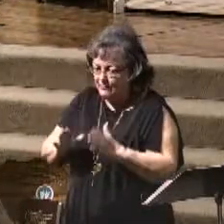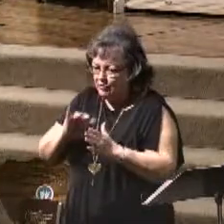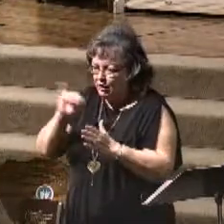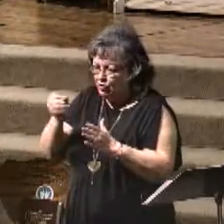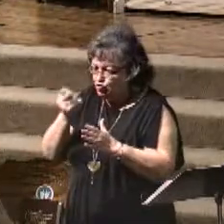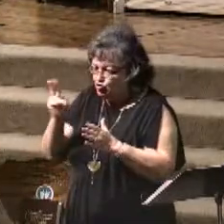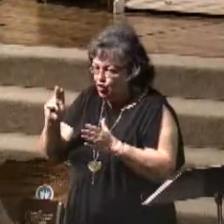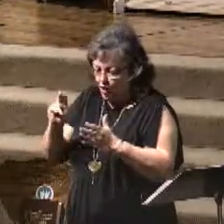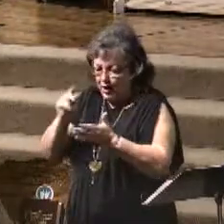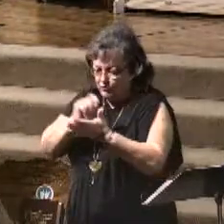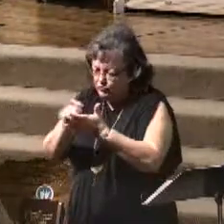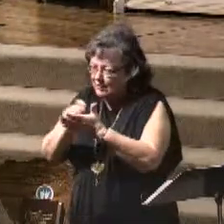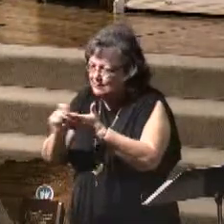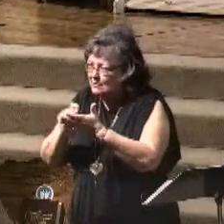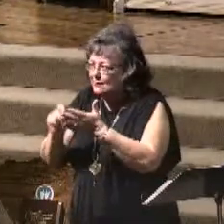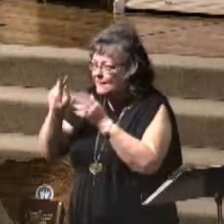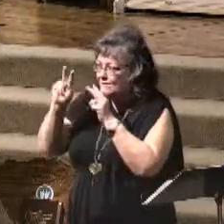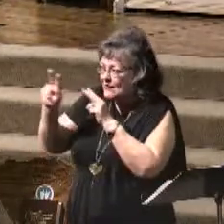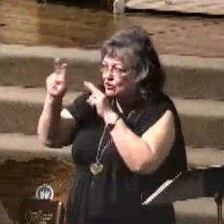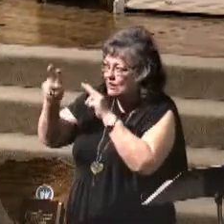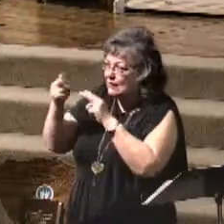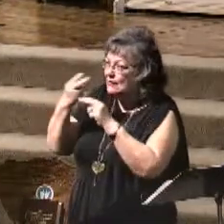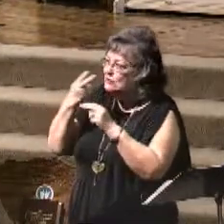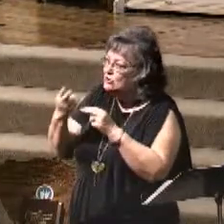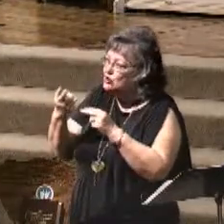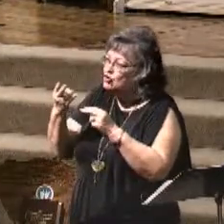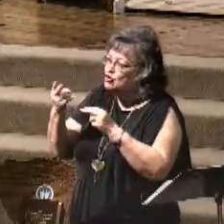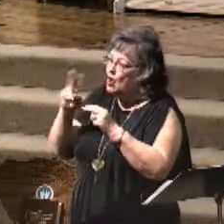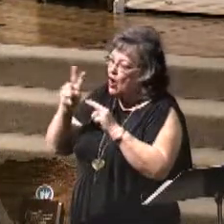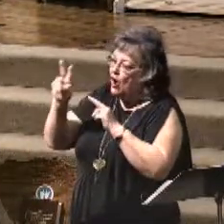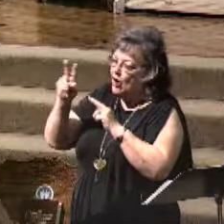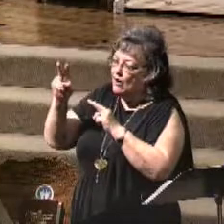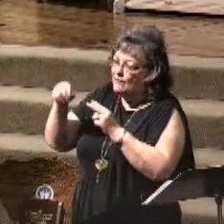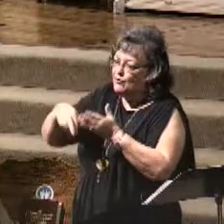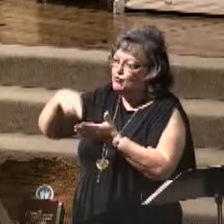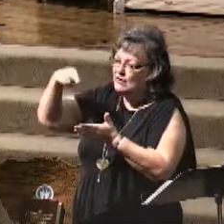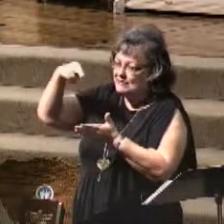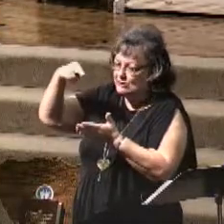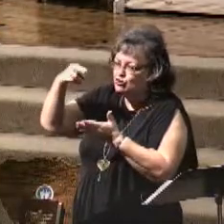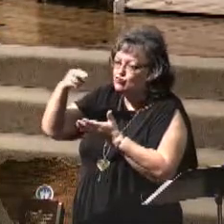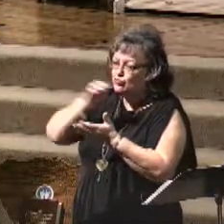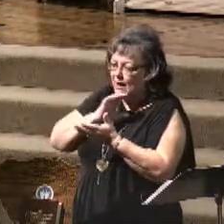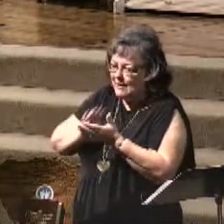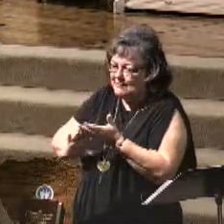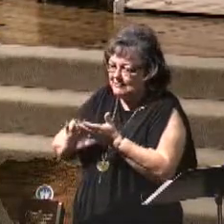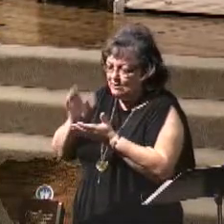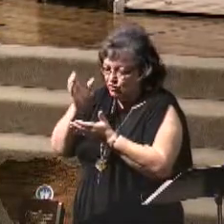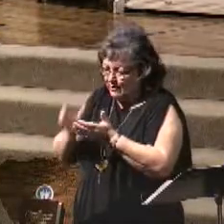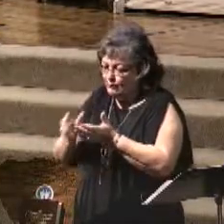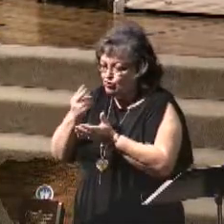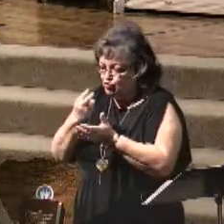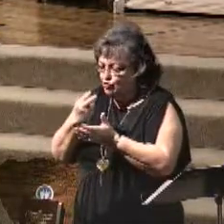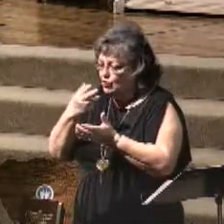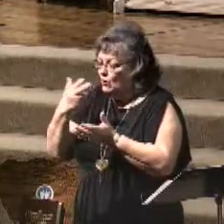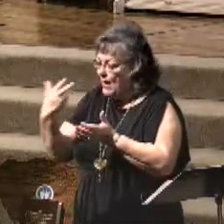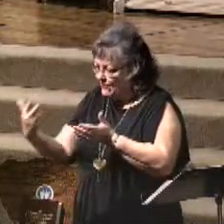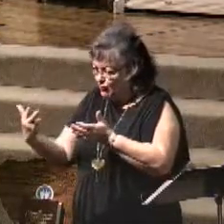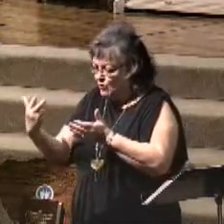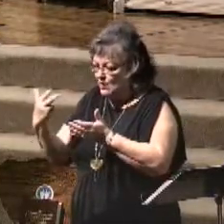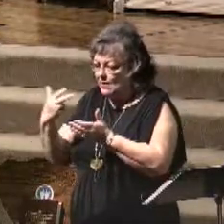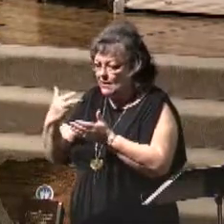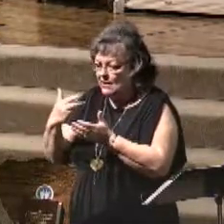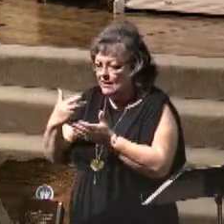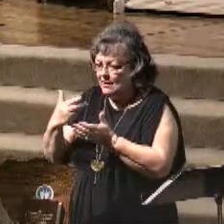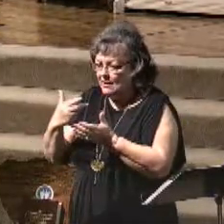best he can the vision he saw of the risen Christ. Chapters 2 and 3 is a